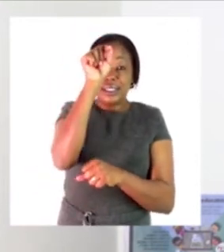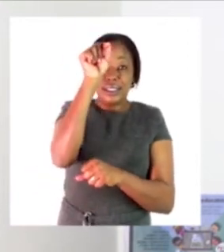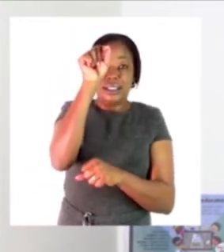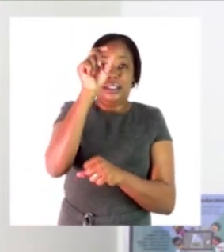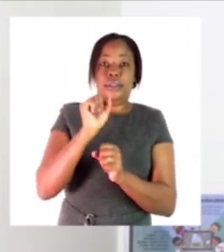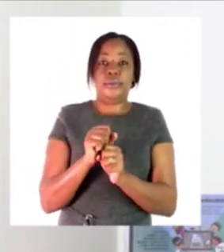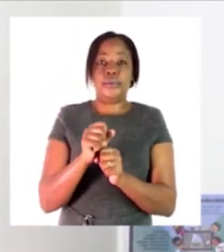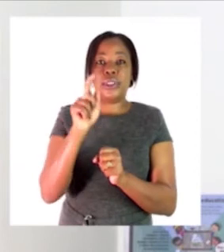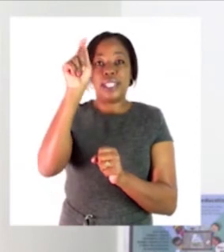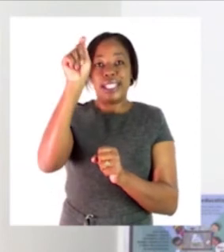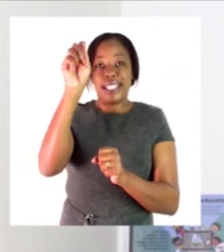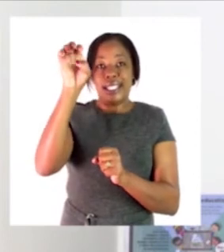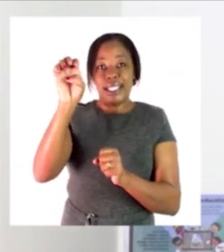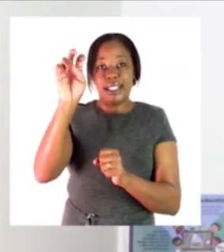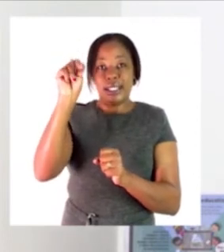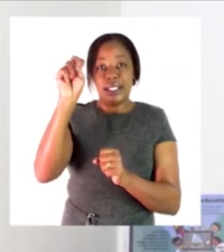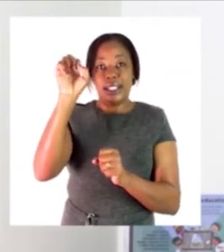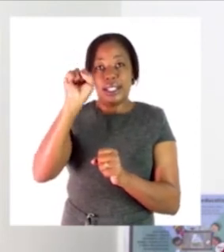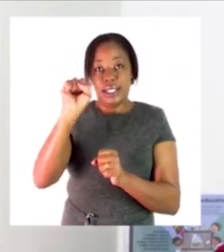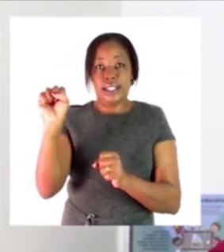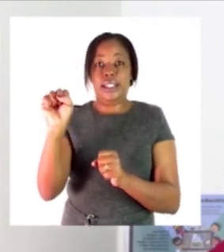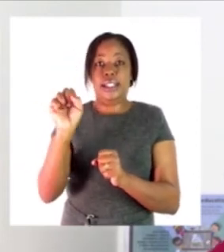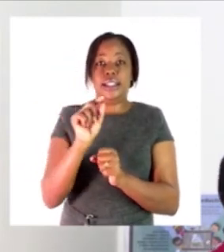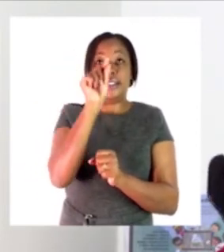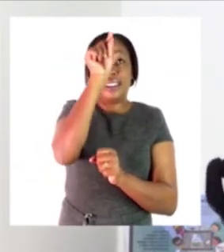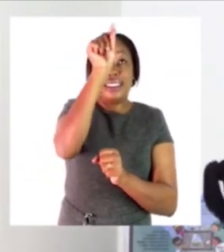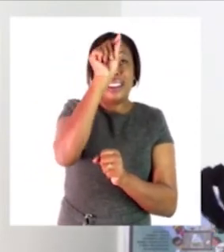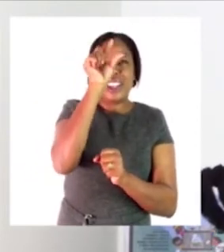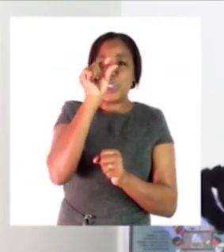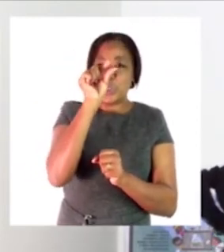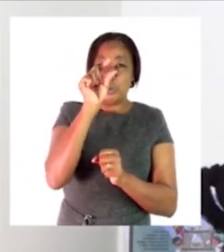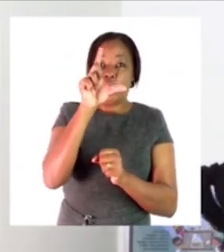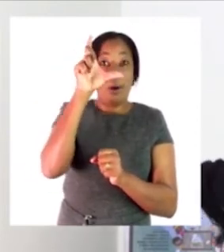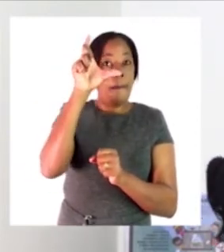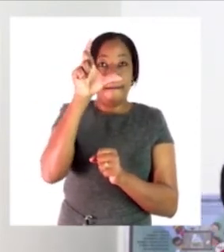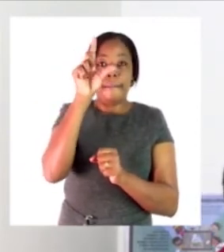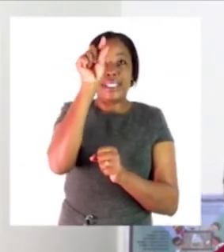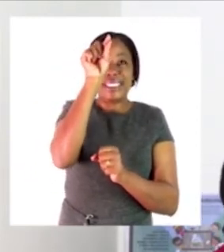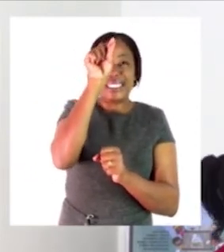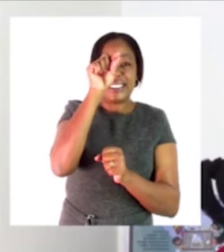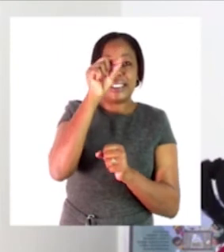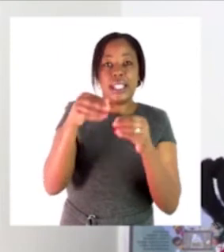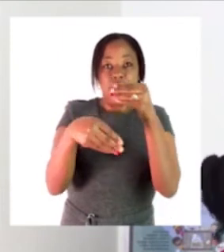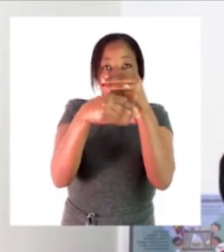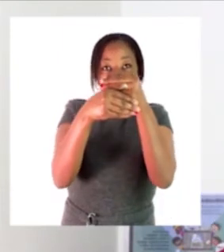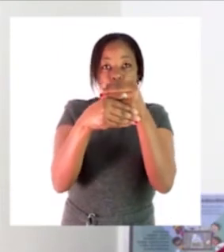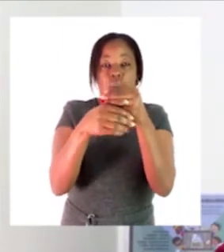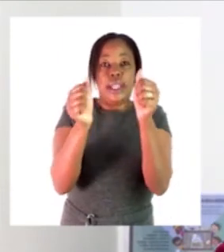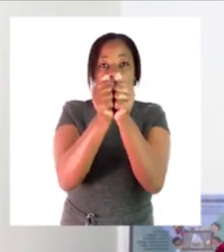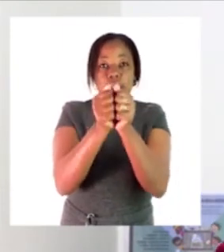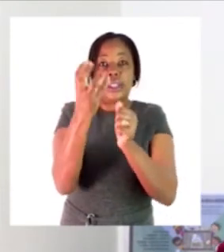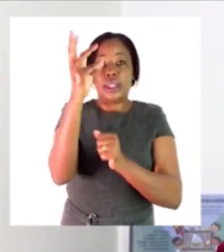go on top there so you write your small one on top of a six because it has to be added now to the tens